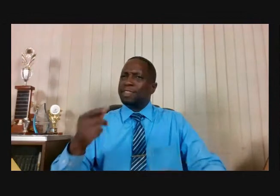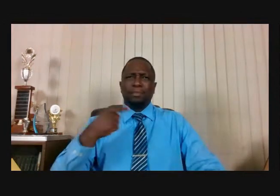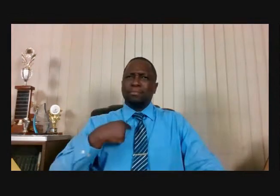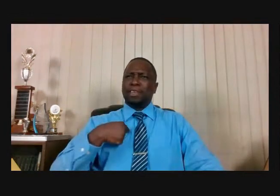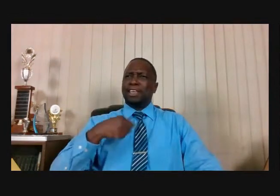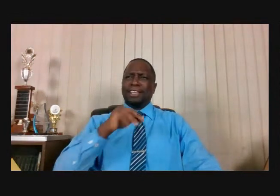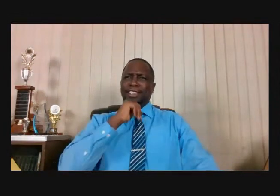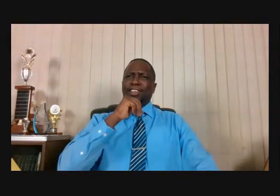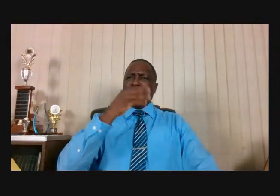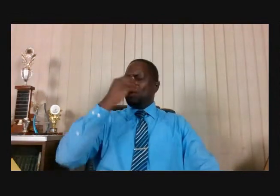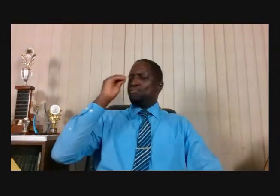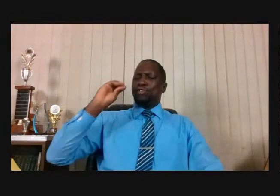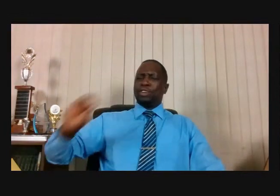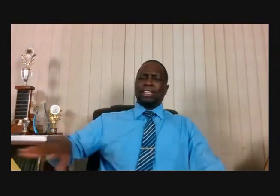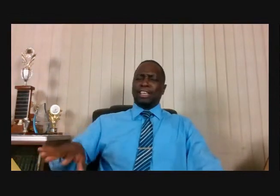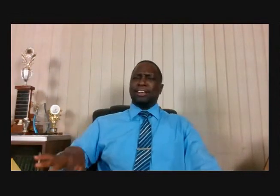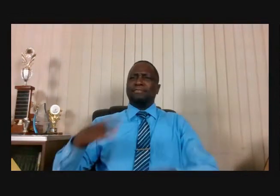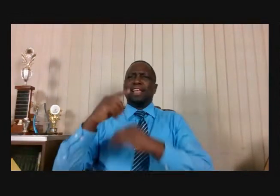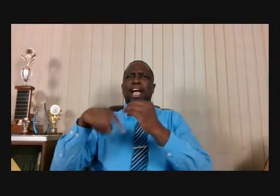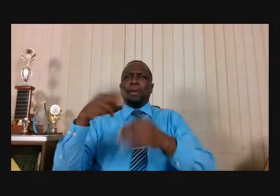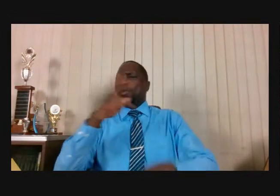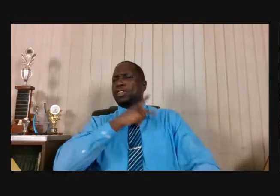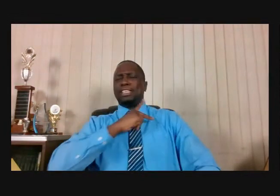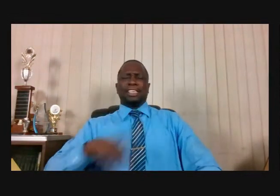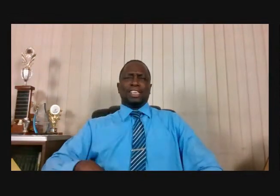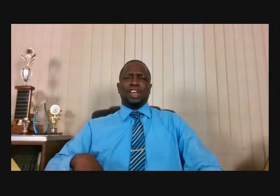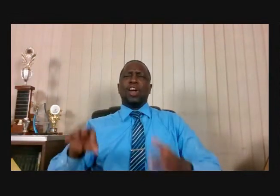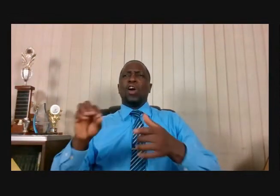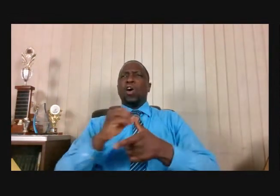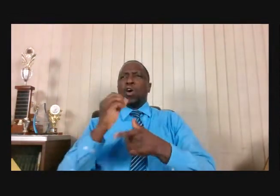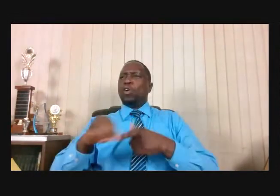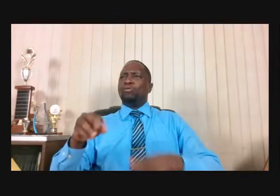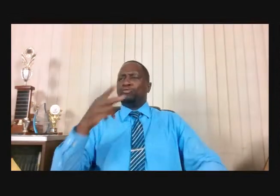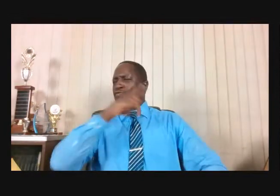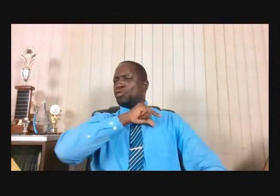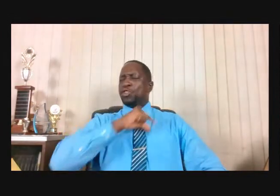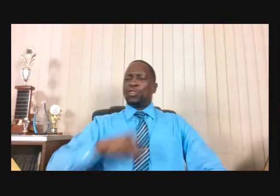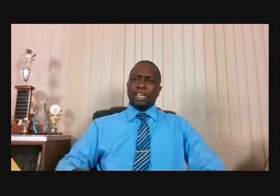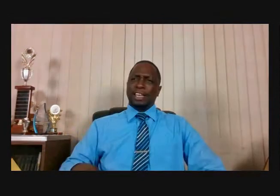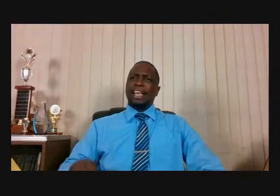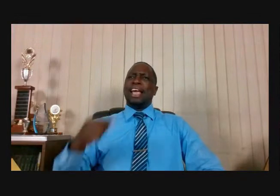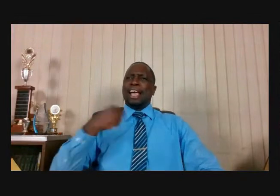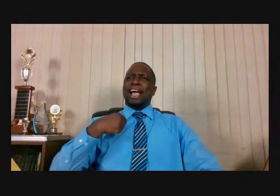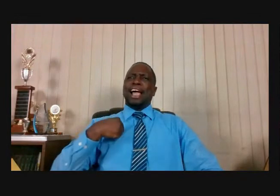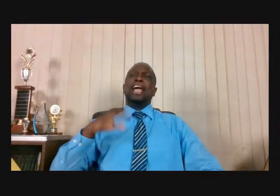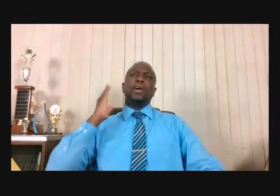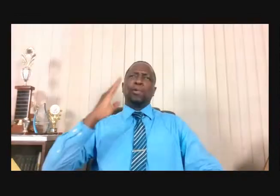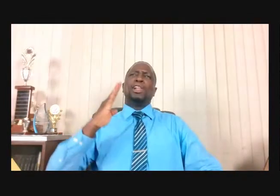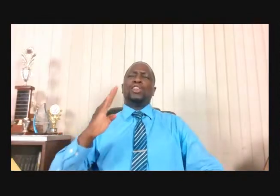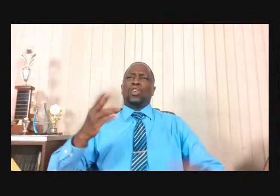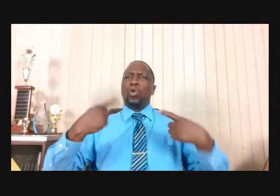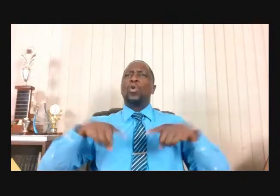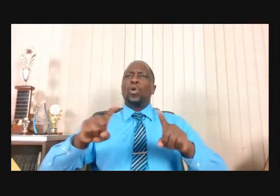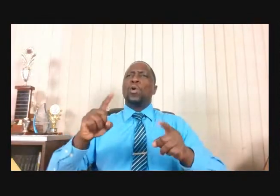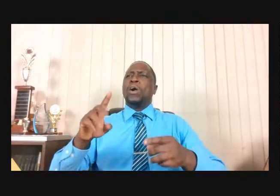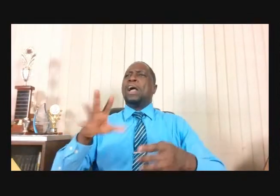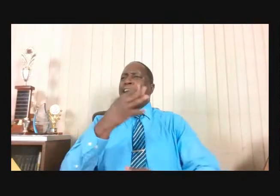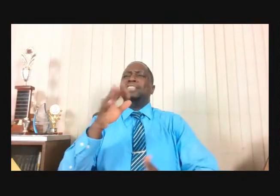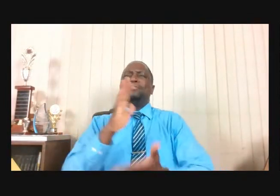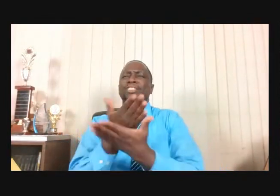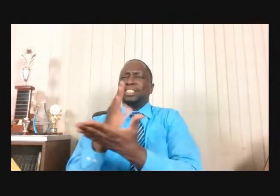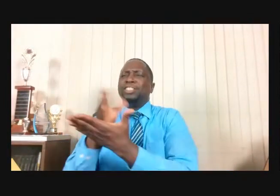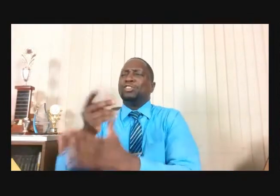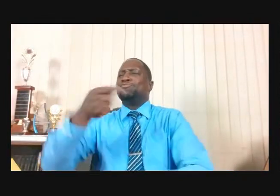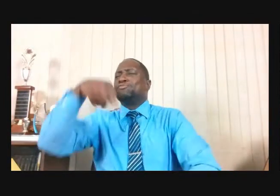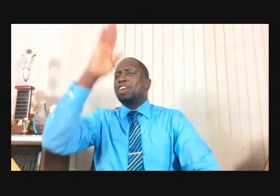Before The King I Will Face 850 Prophets Of Baal Because I'm Bold And I'm Courageous For God